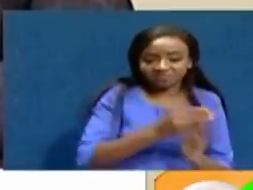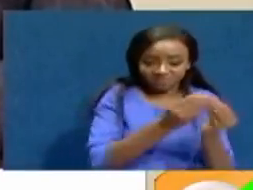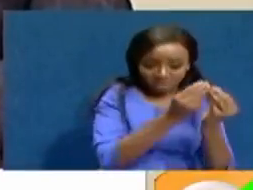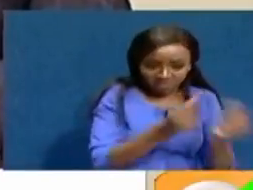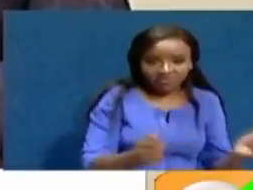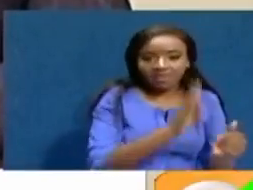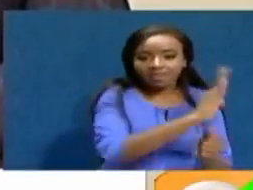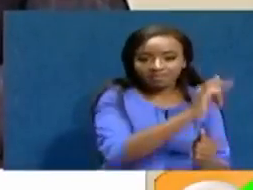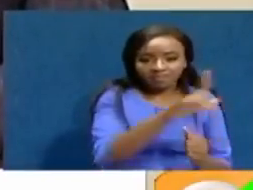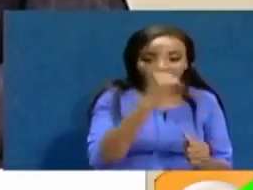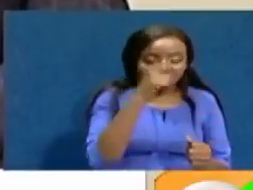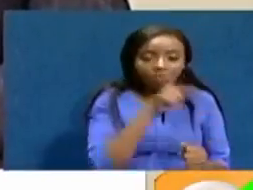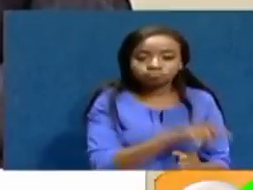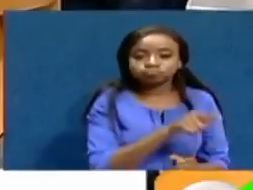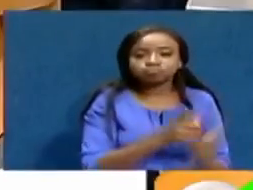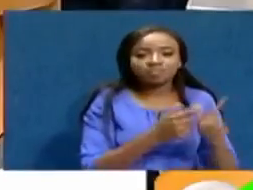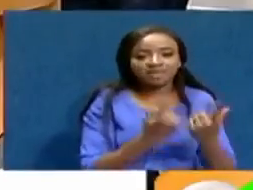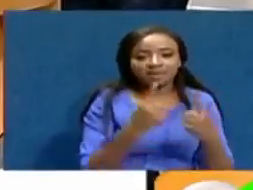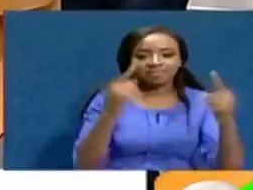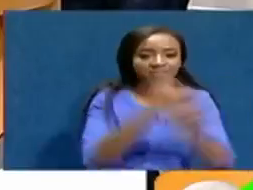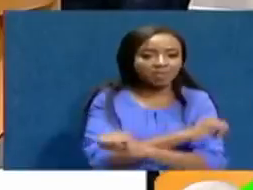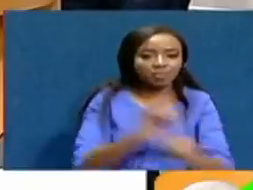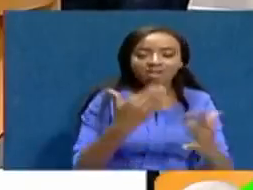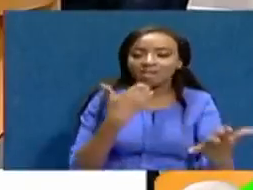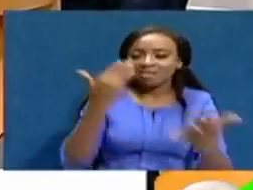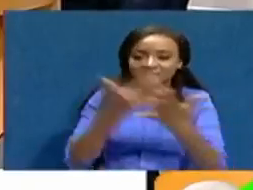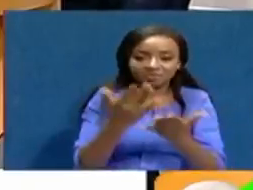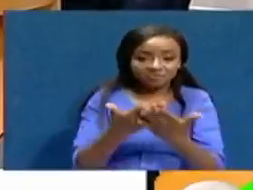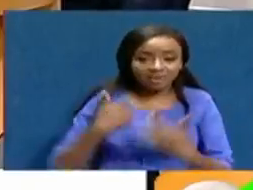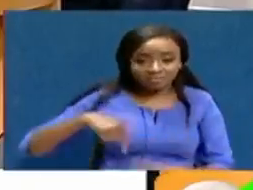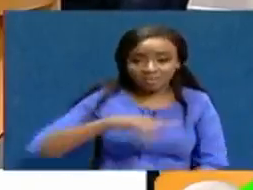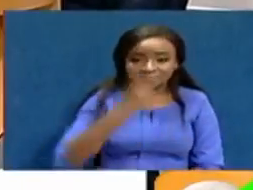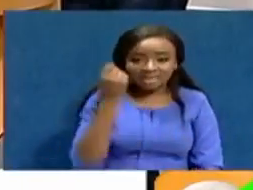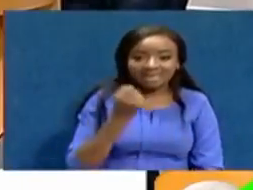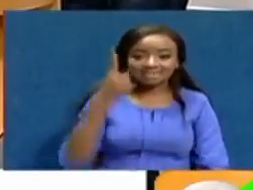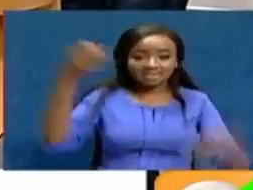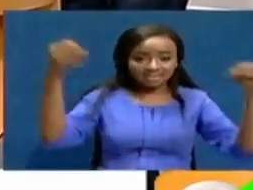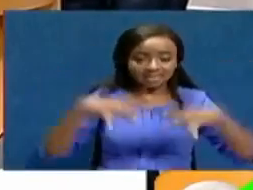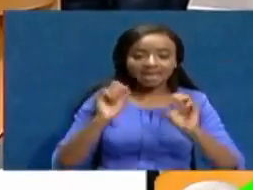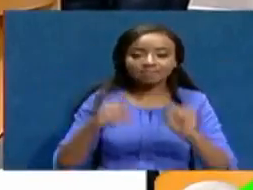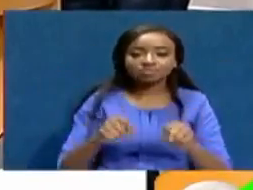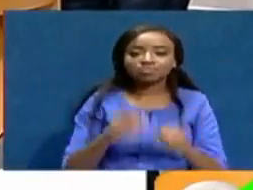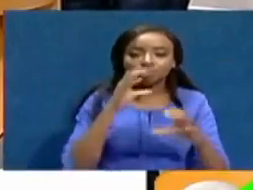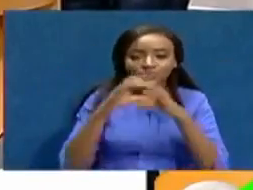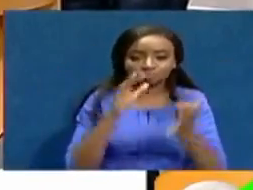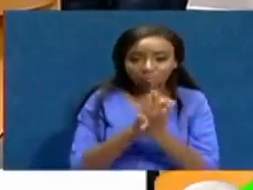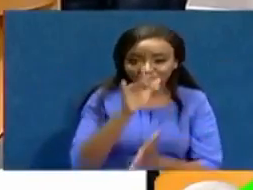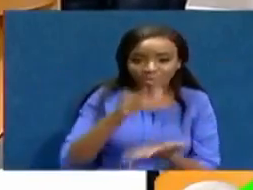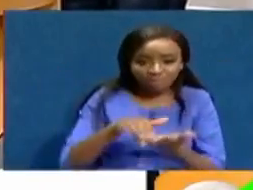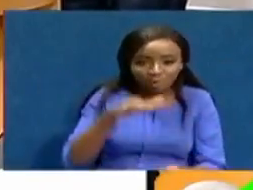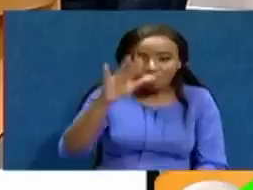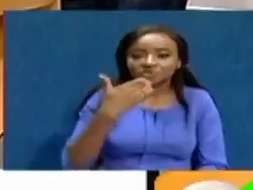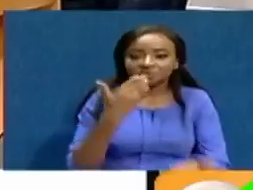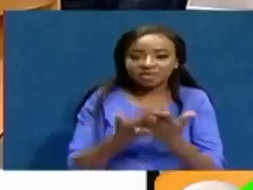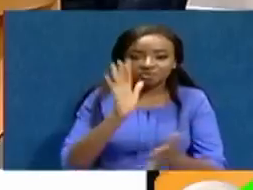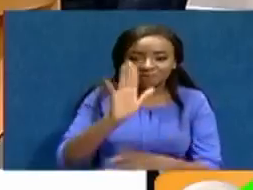legislation dedicated to the referendum. Absolutely. Thank you so much for helping us understand this. I'm sure we'll be talking to you again. So we thank